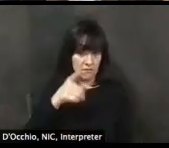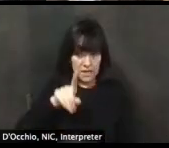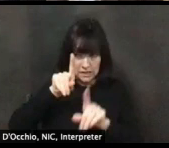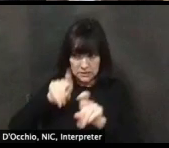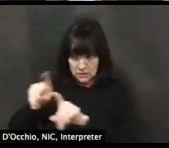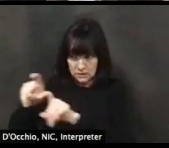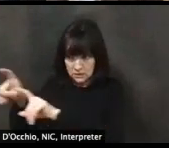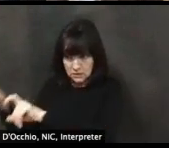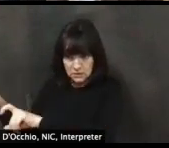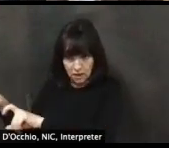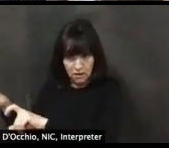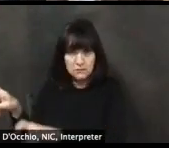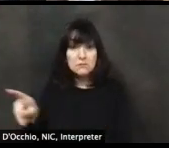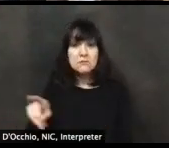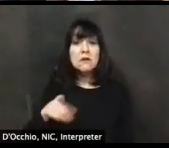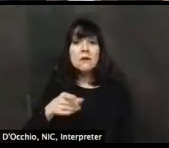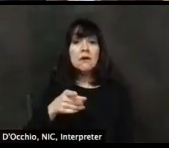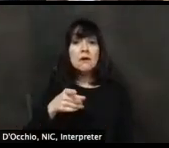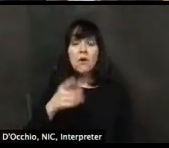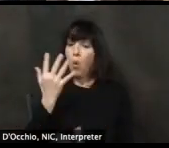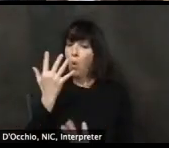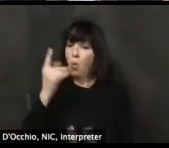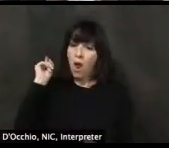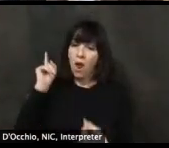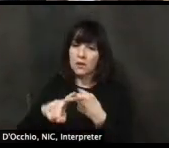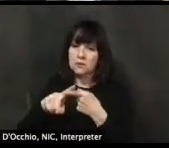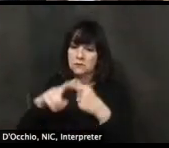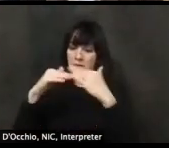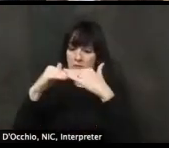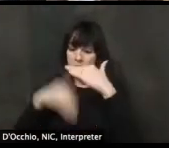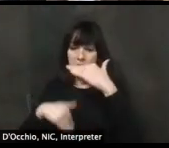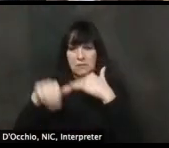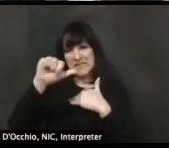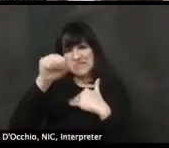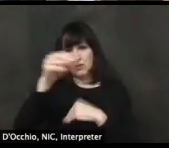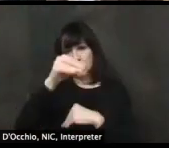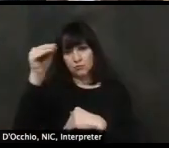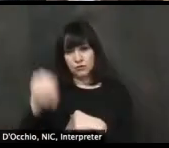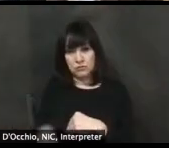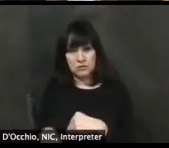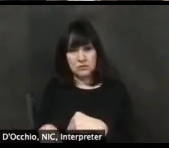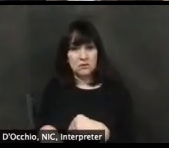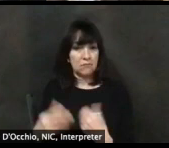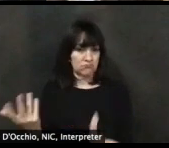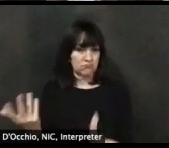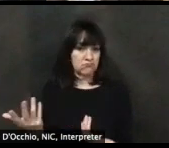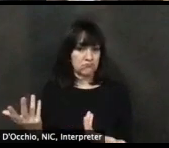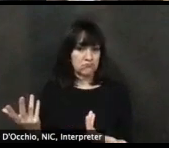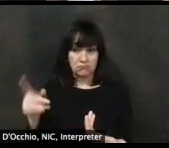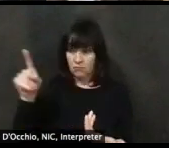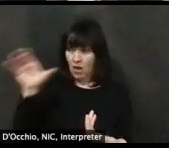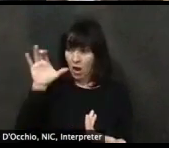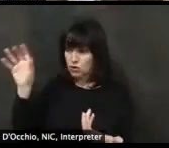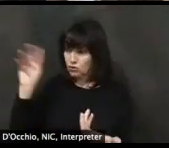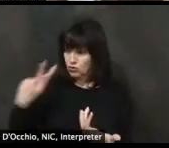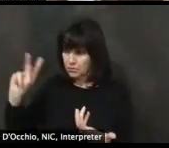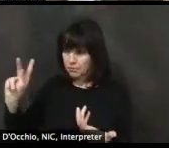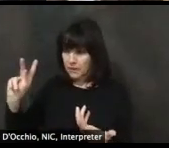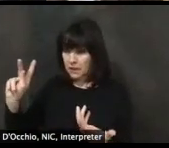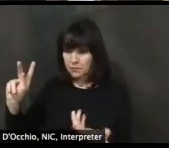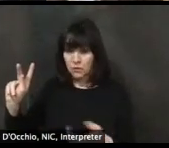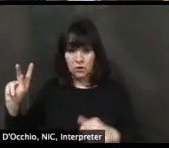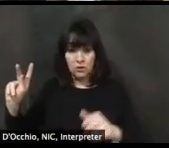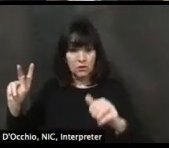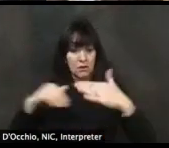positive cases, um, which means not only are we doing a lot of testing, but that we have very little, um, very little